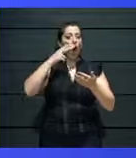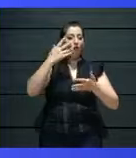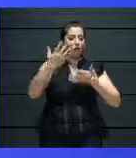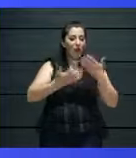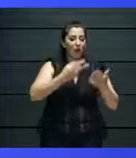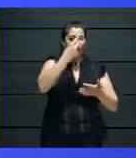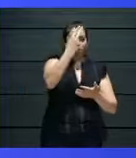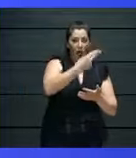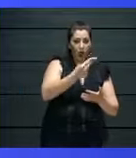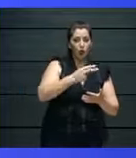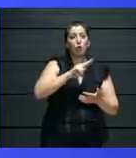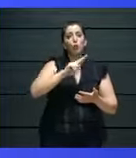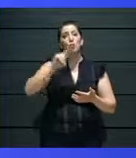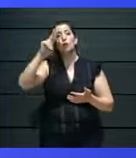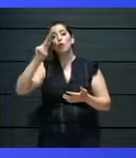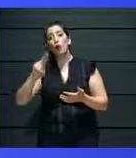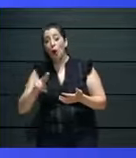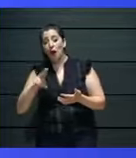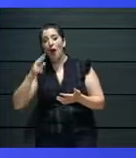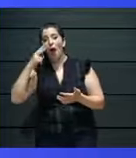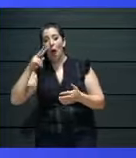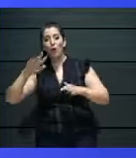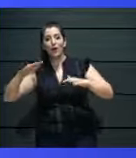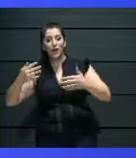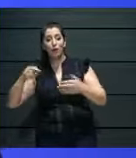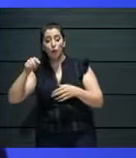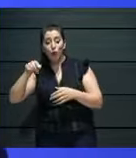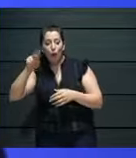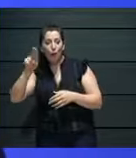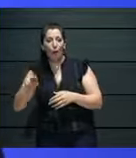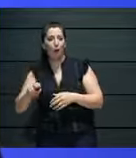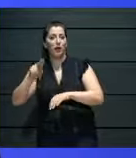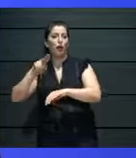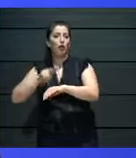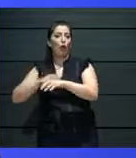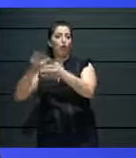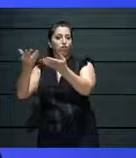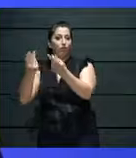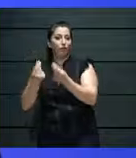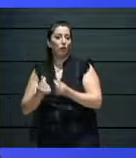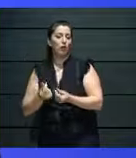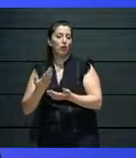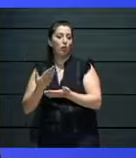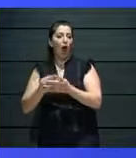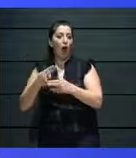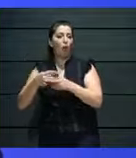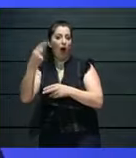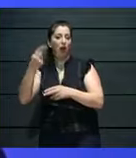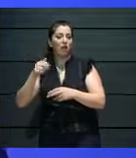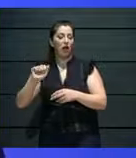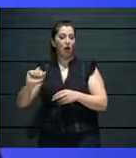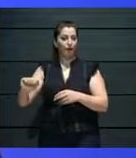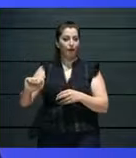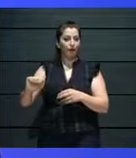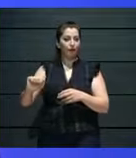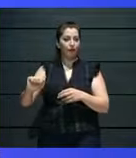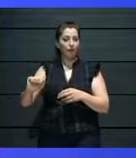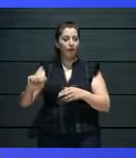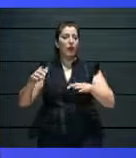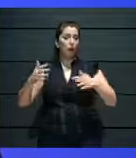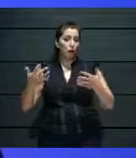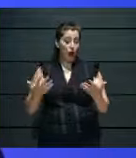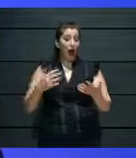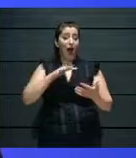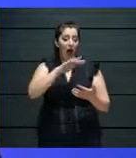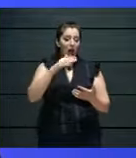you've got funding. We'll say funding is important because it will help us to pay the artists a just fee finally.